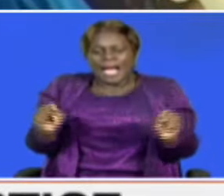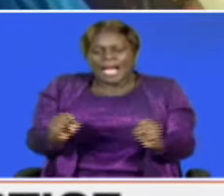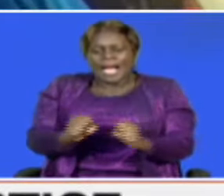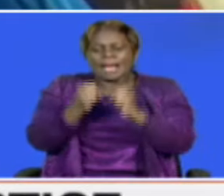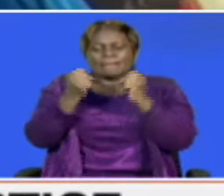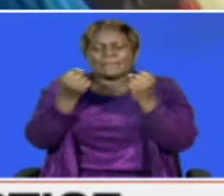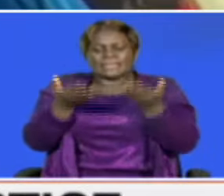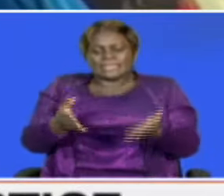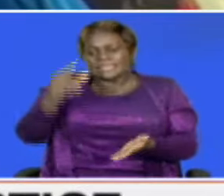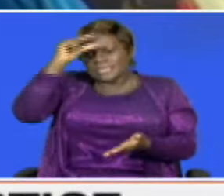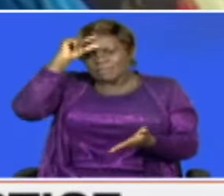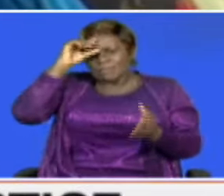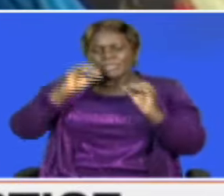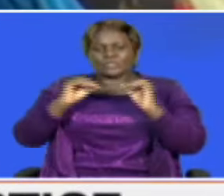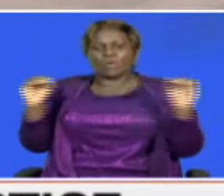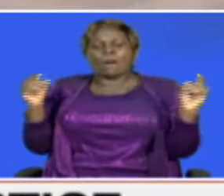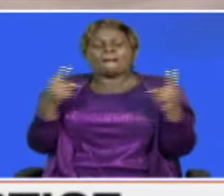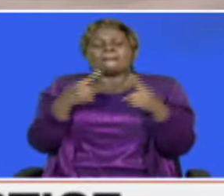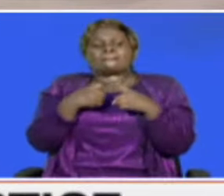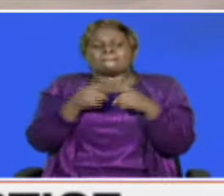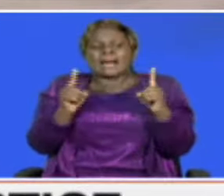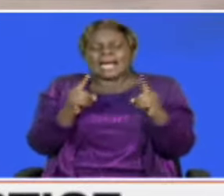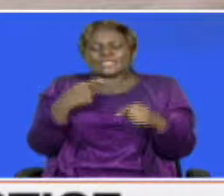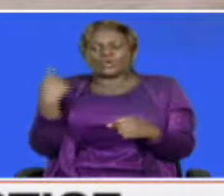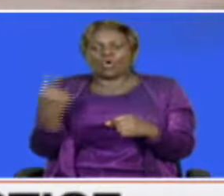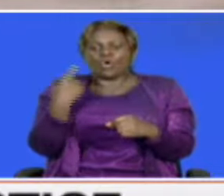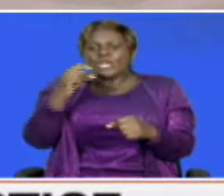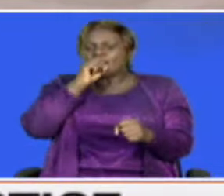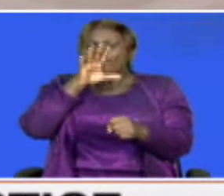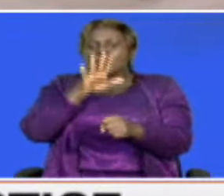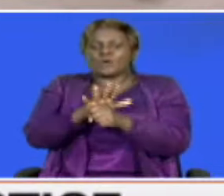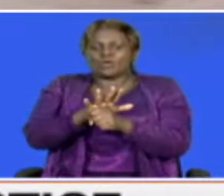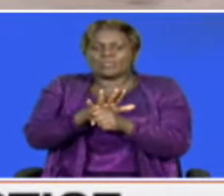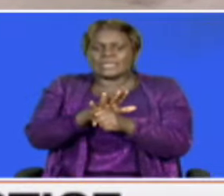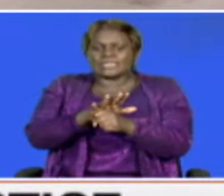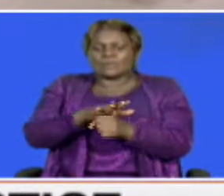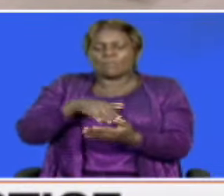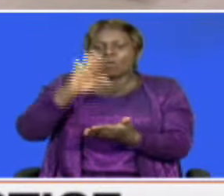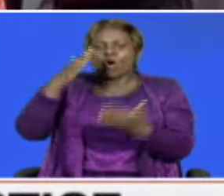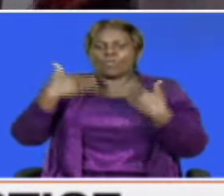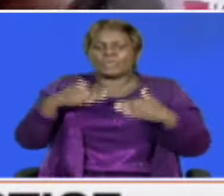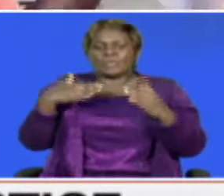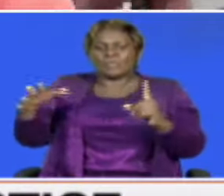of this government. But this remains on paper as the numbers keep rising.